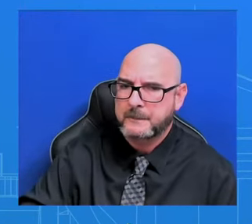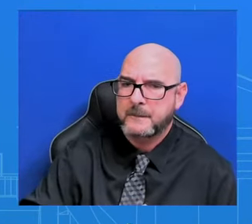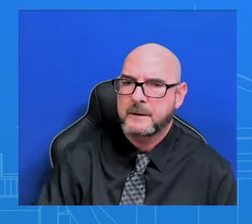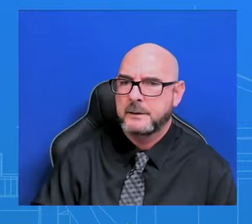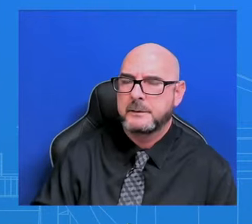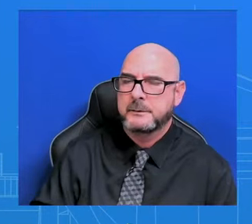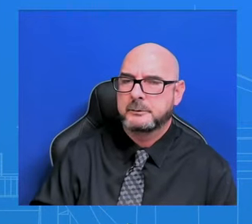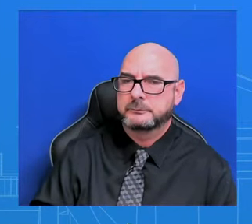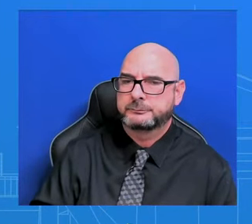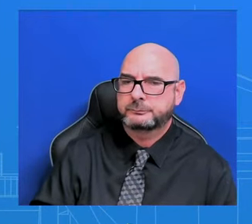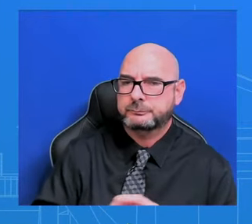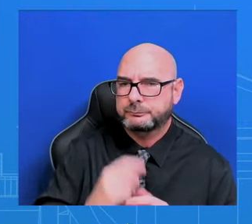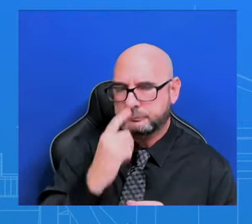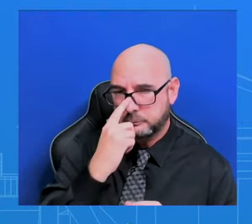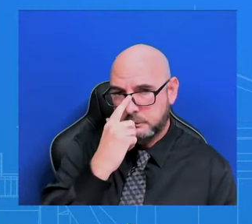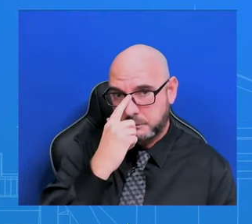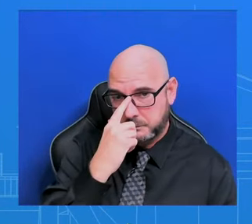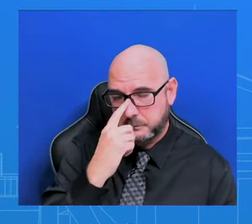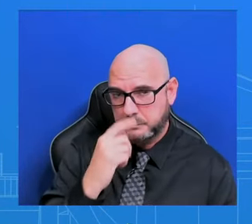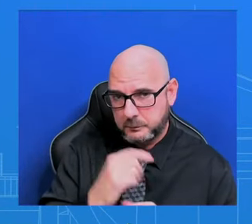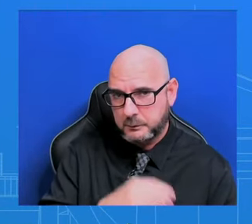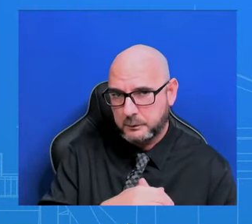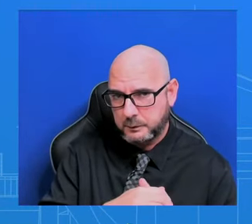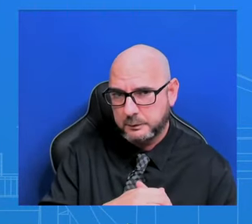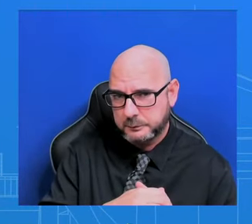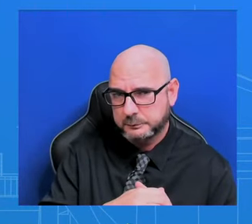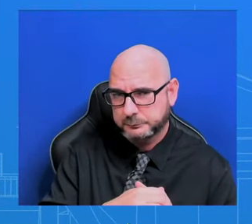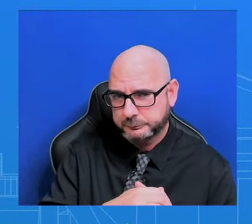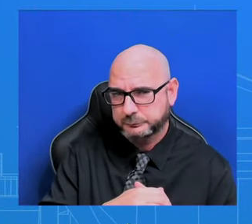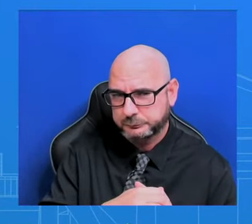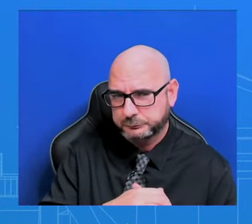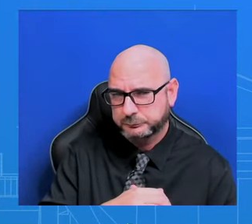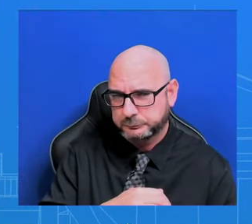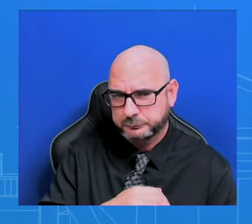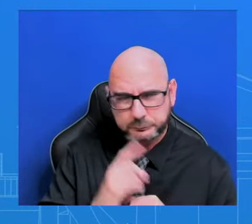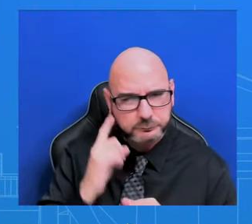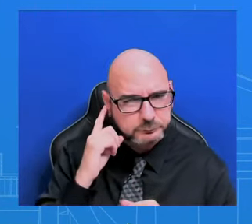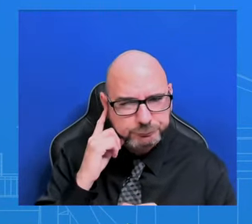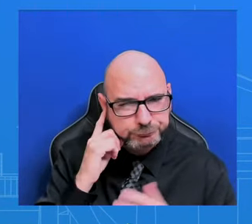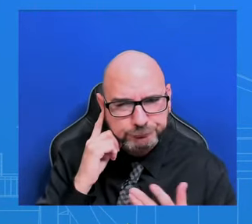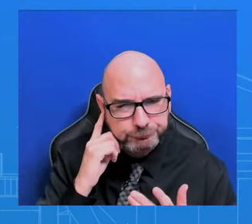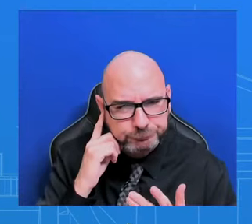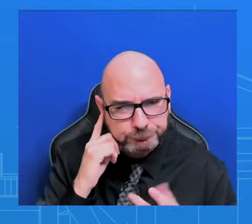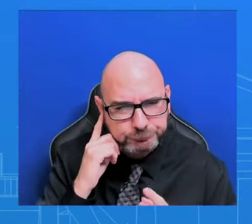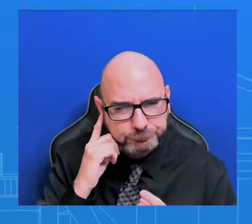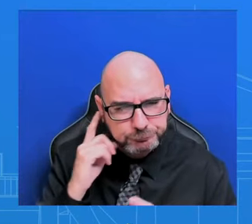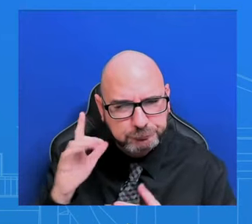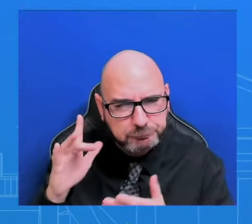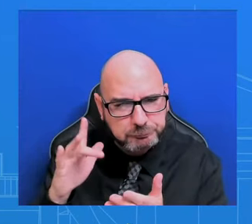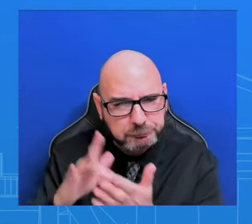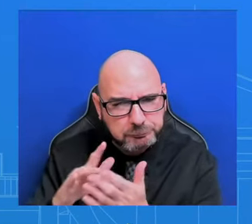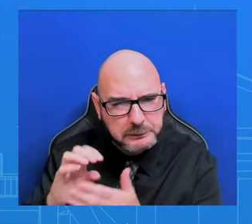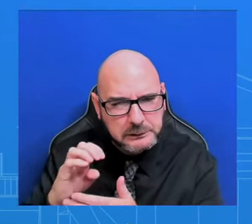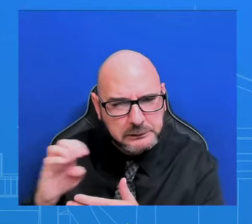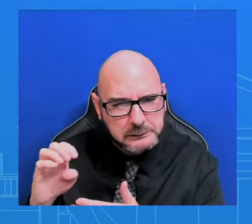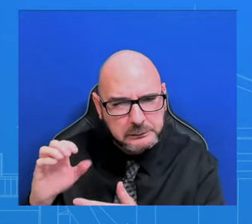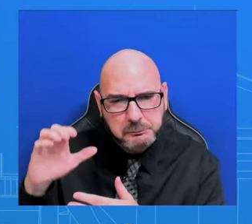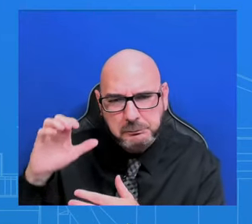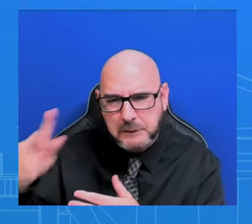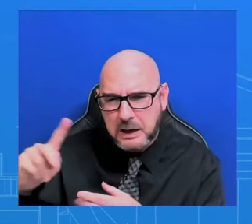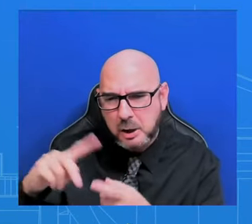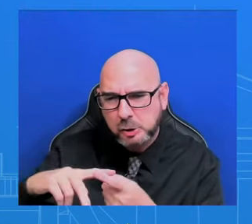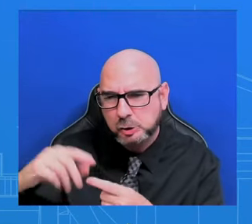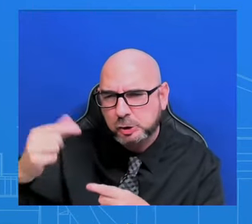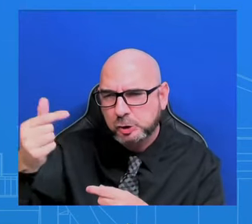partners still on that normalization effort, but I wanted to ask about at the G20, there was the announcement about the India to Europe